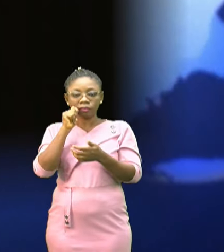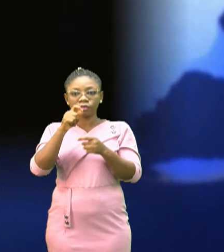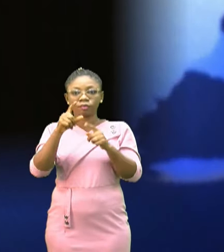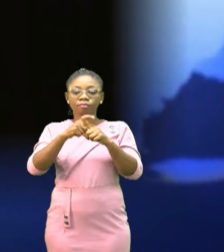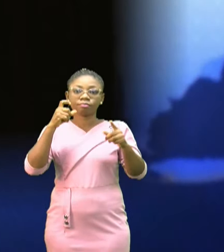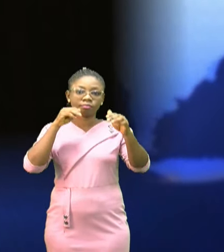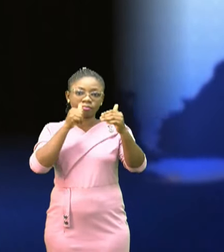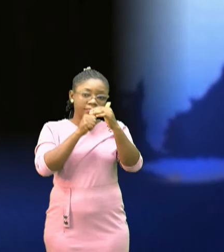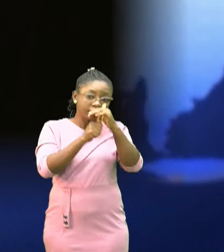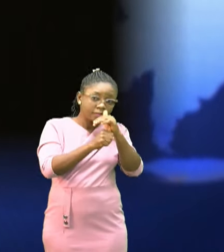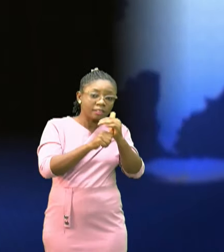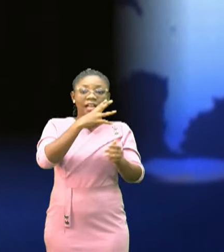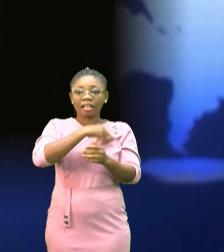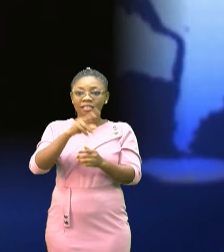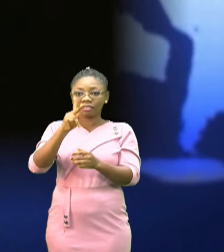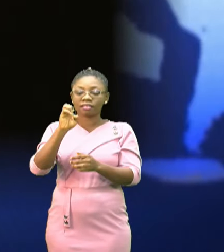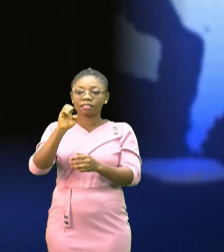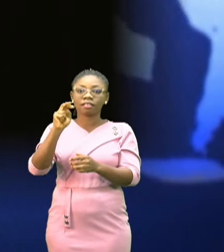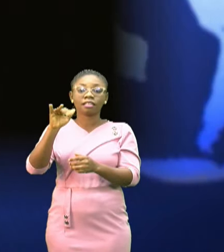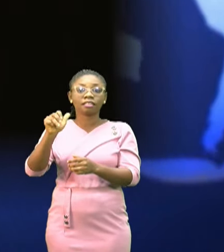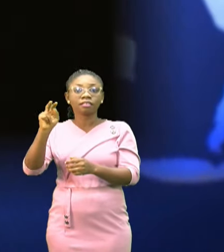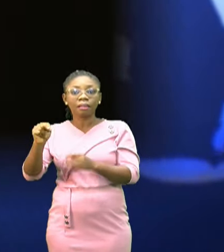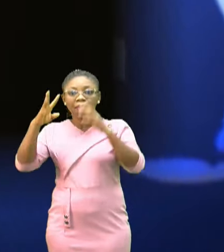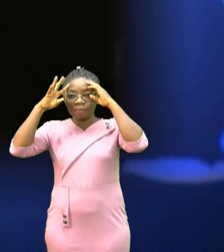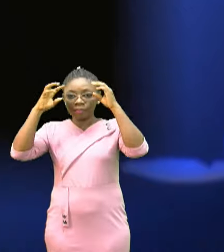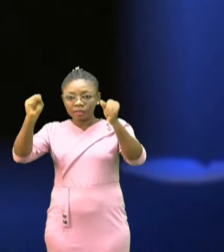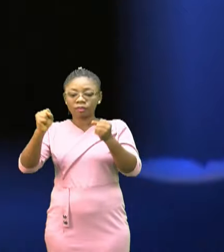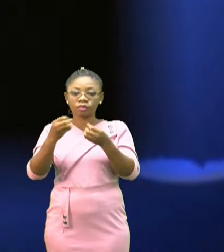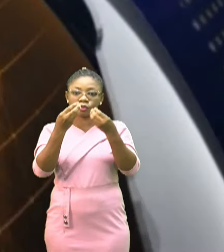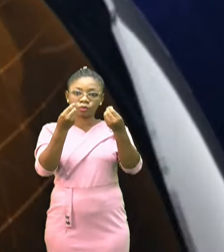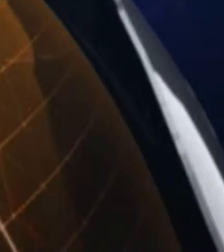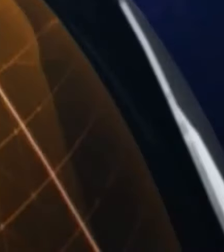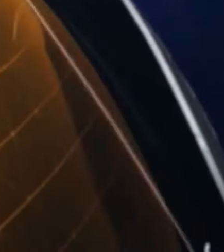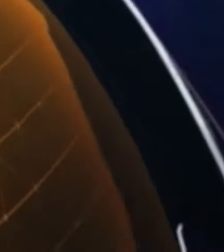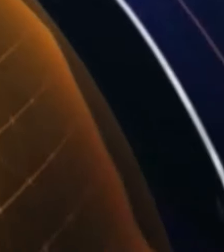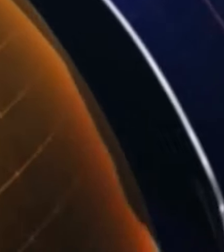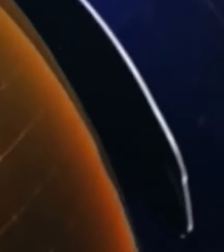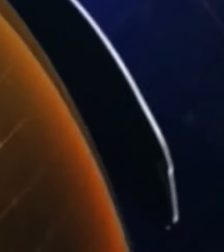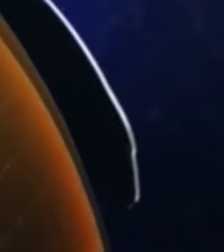And Kenyan president set to dialogue with youths to end protests.